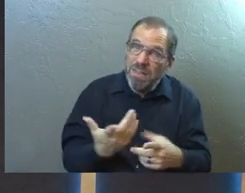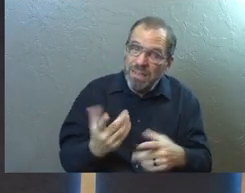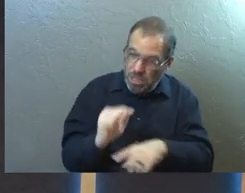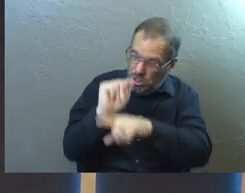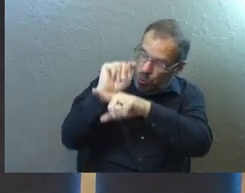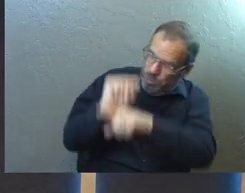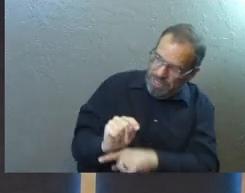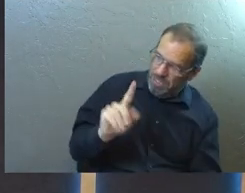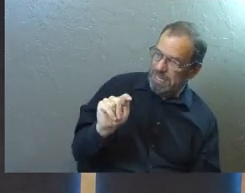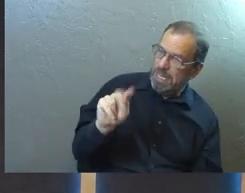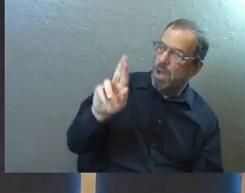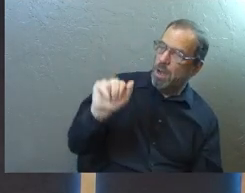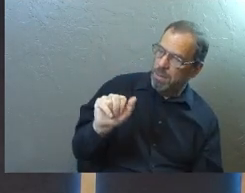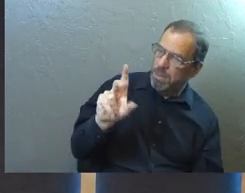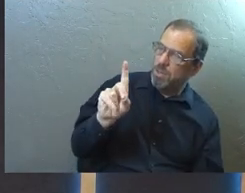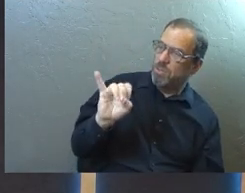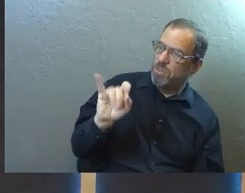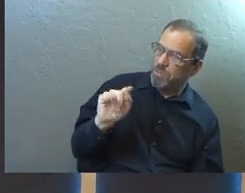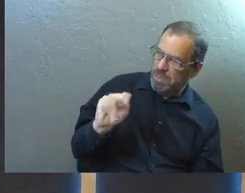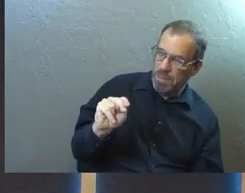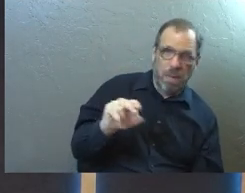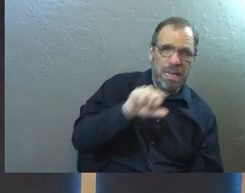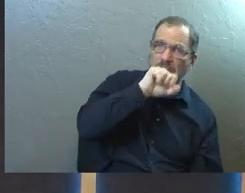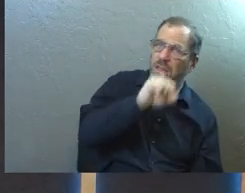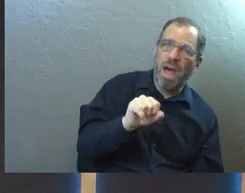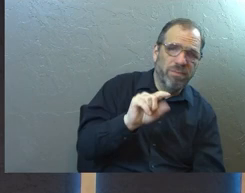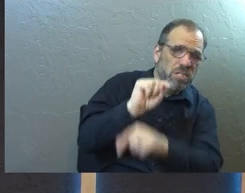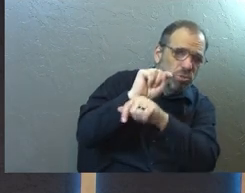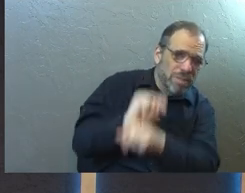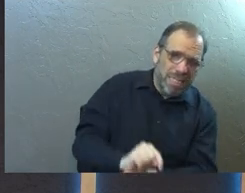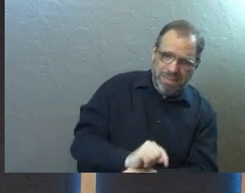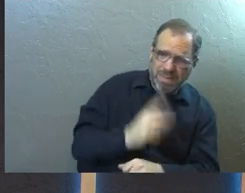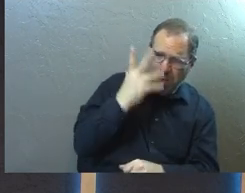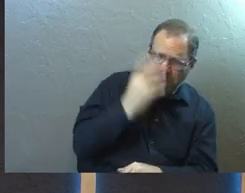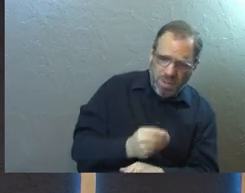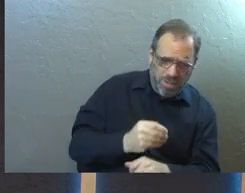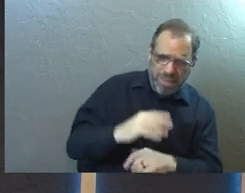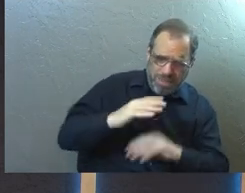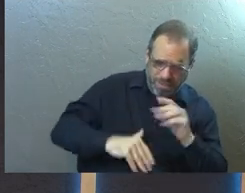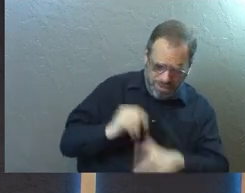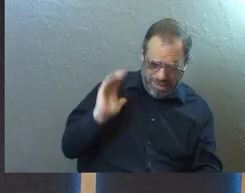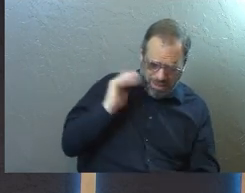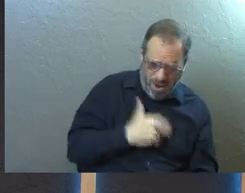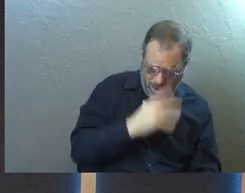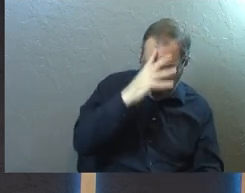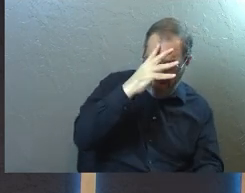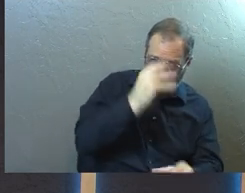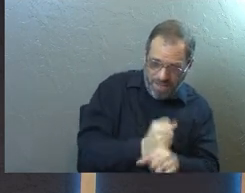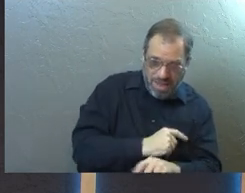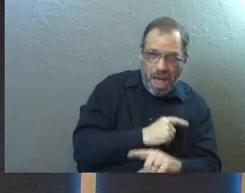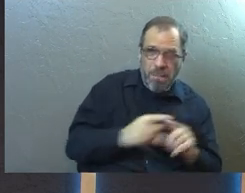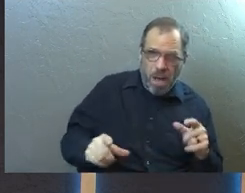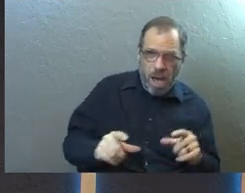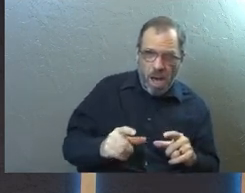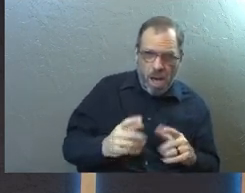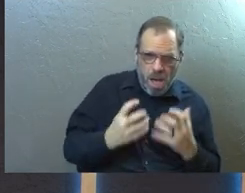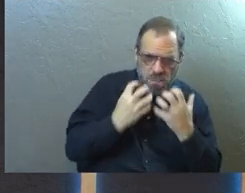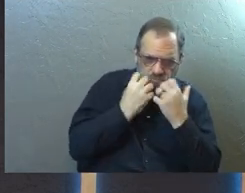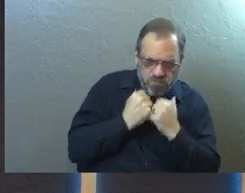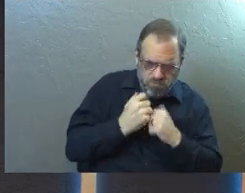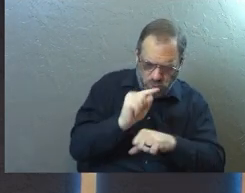tradition is a beautiful, wonderful thing. And I love tradition. I love these beautiful things that are built into our faith. But when you hold